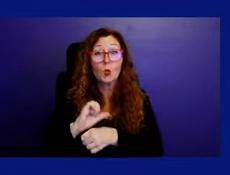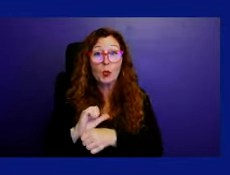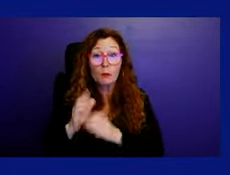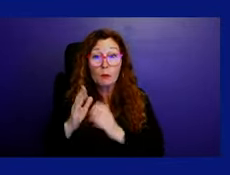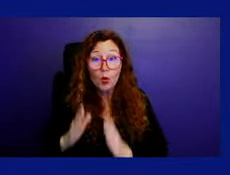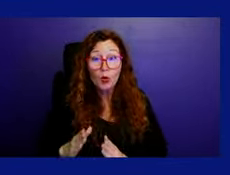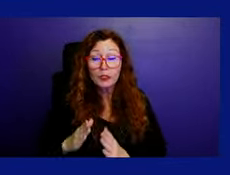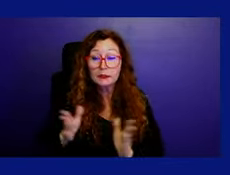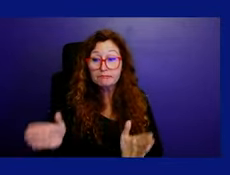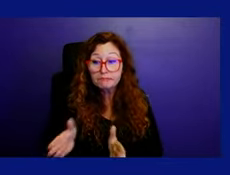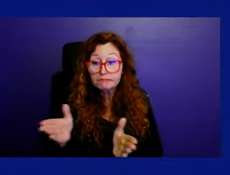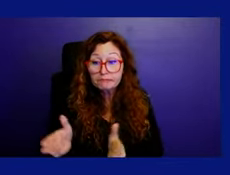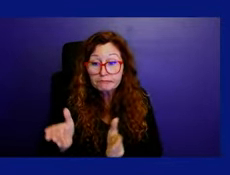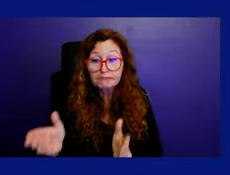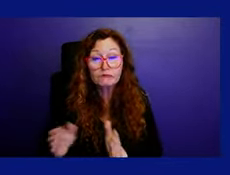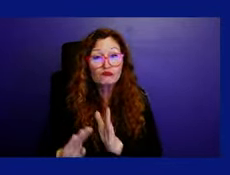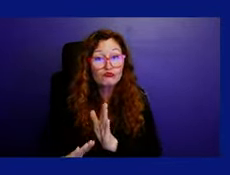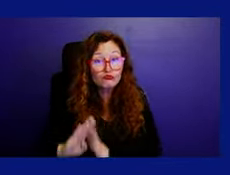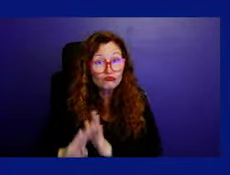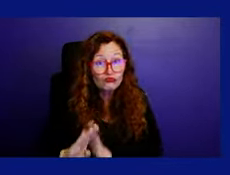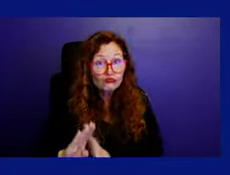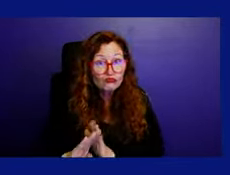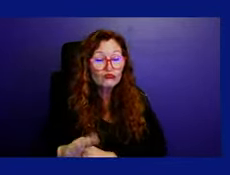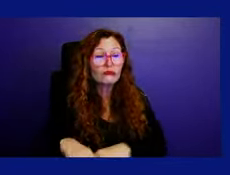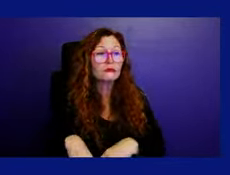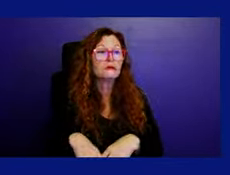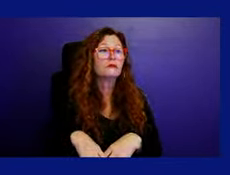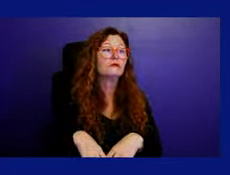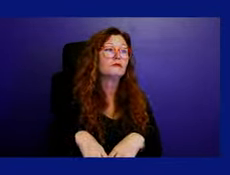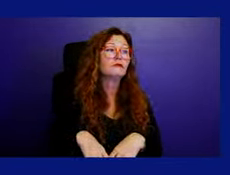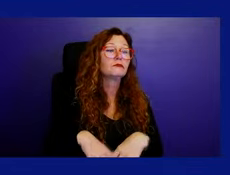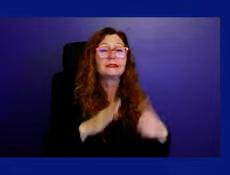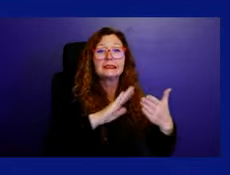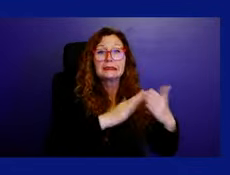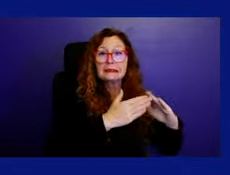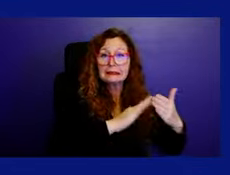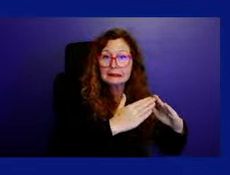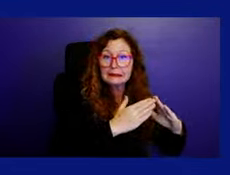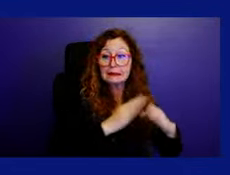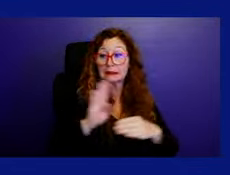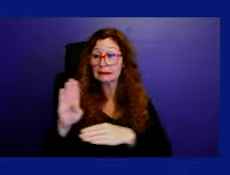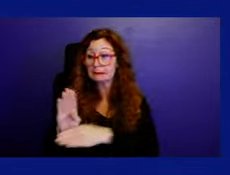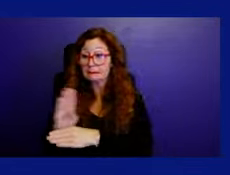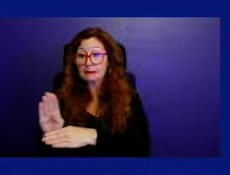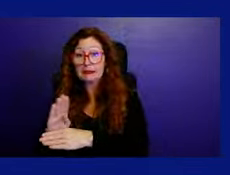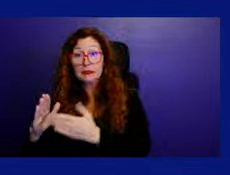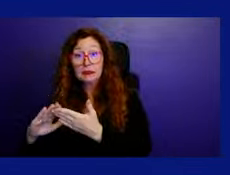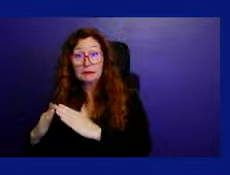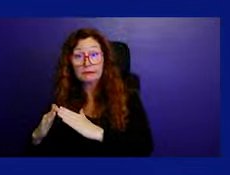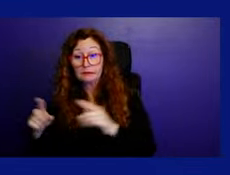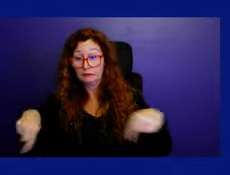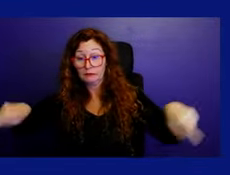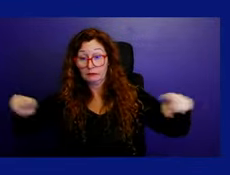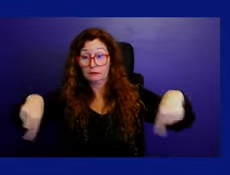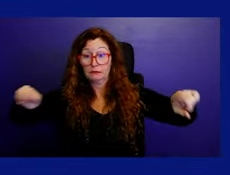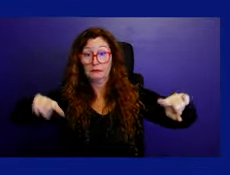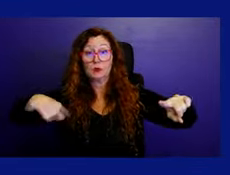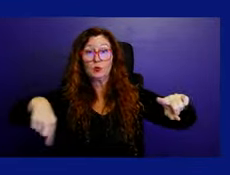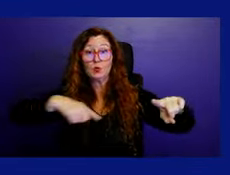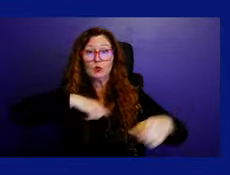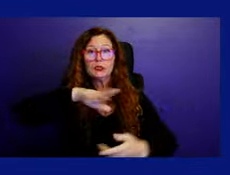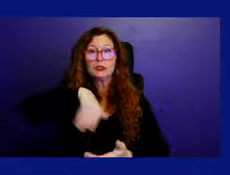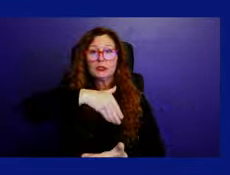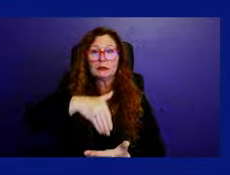Um, we also act as a liaison between the city and the business community. And lastly, we administer the city's economic development